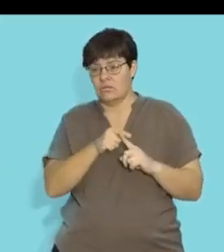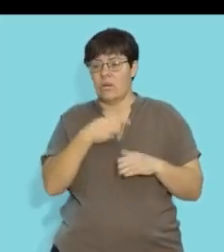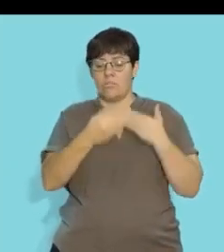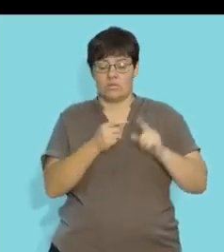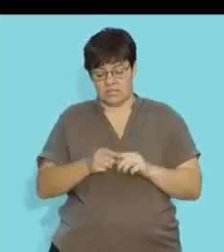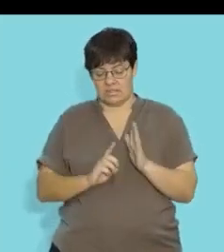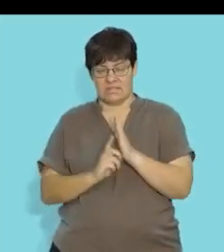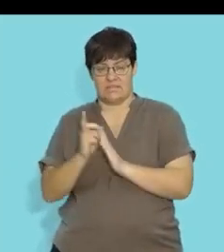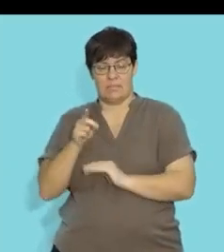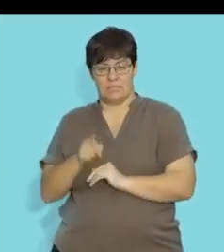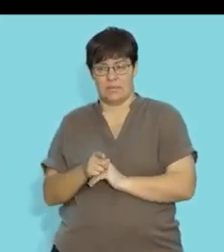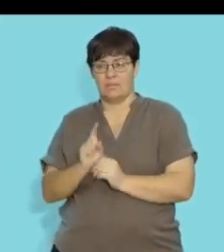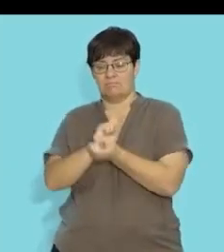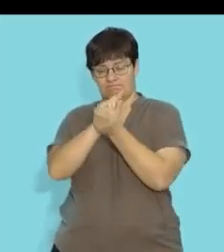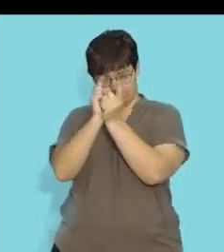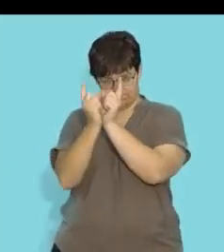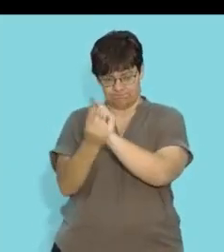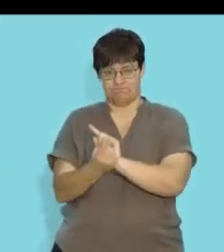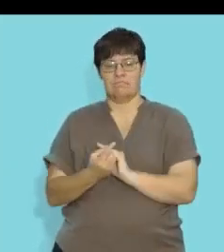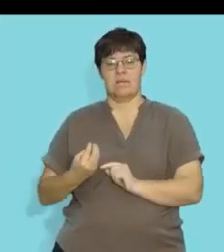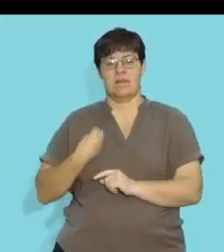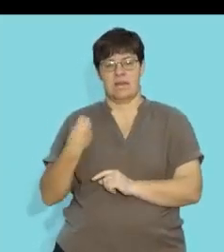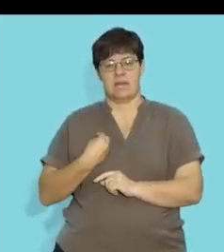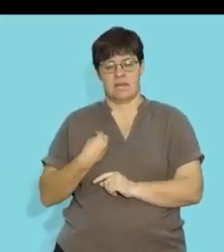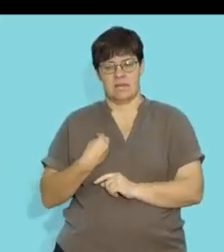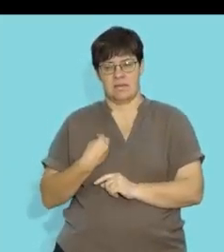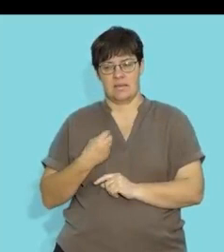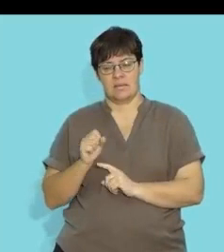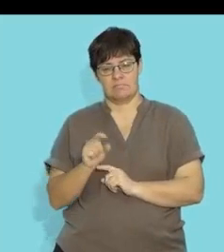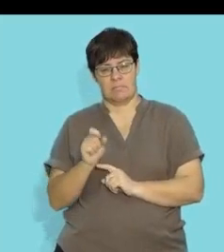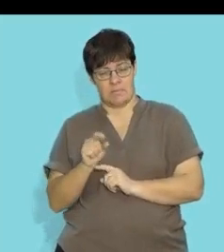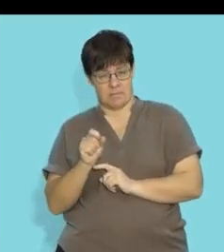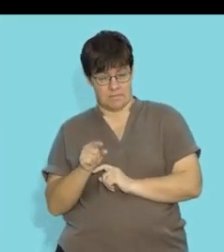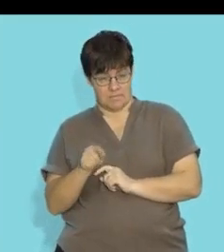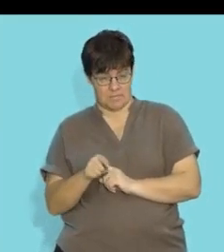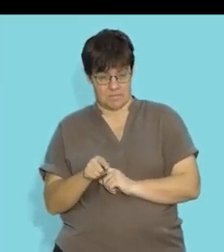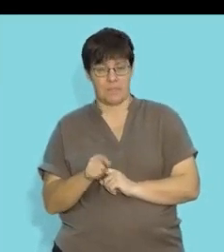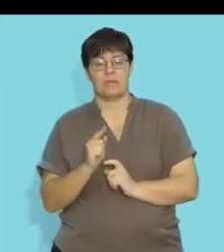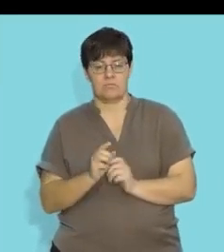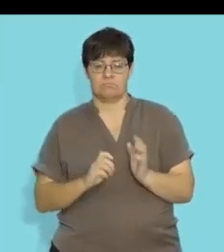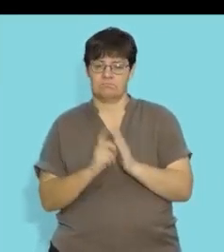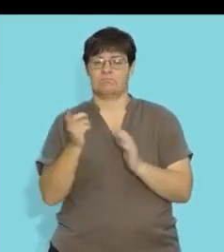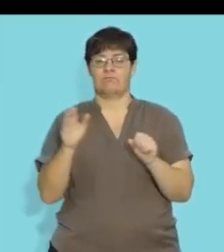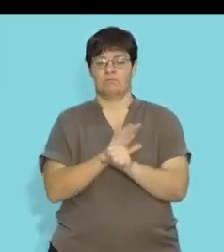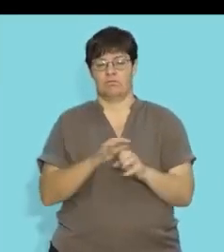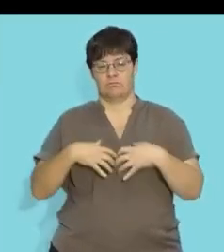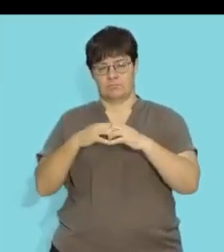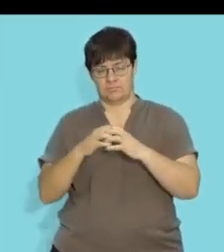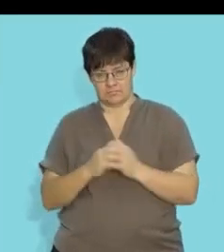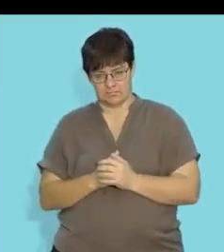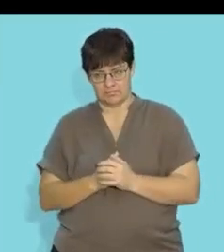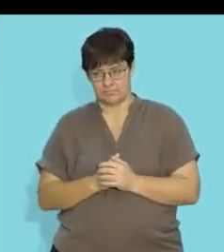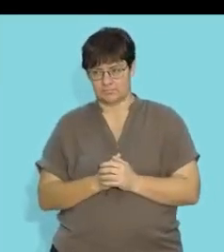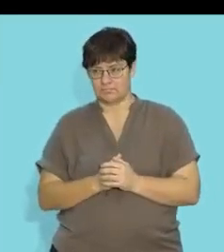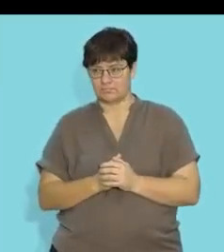them developing to becoming young spermatids to fully develop sperm cells there so this is again